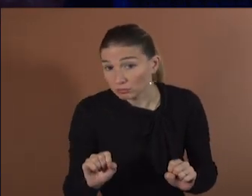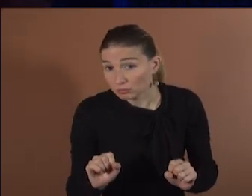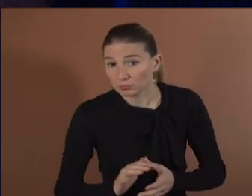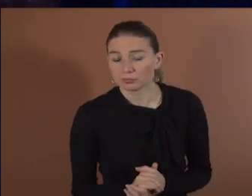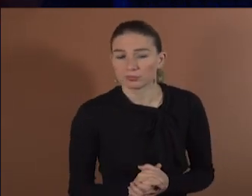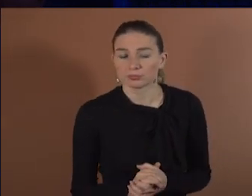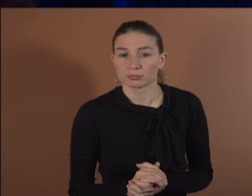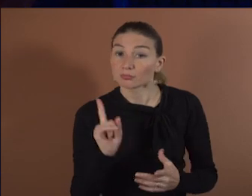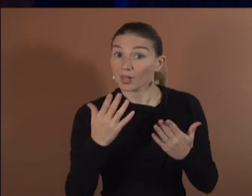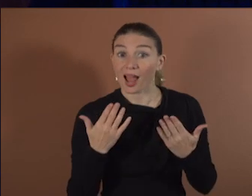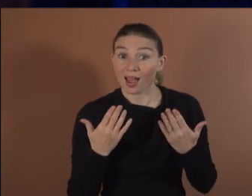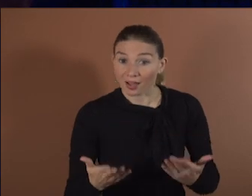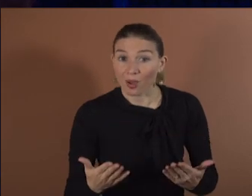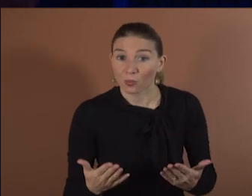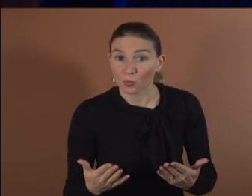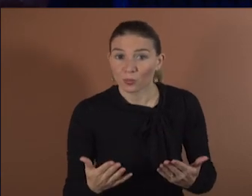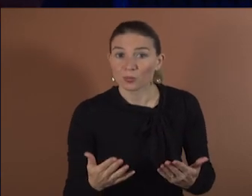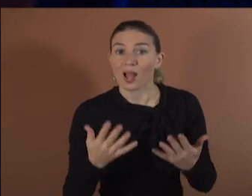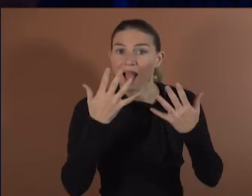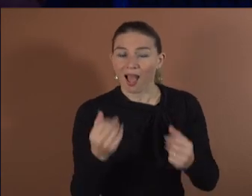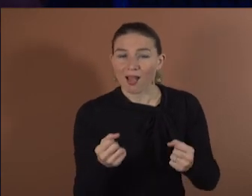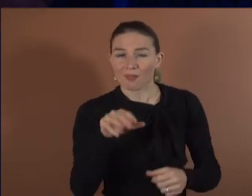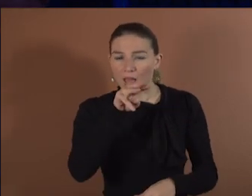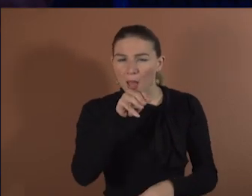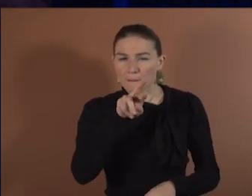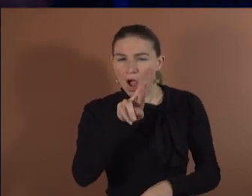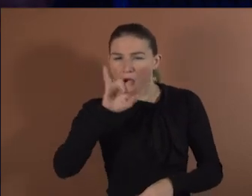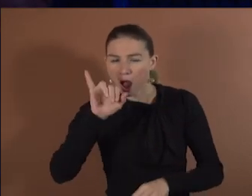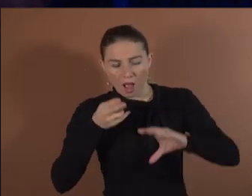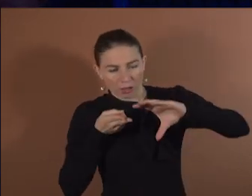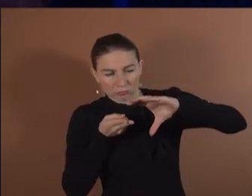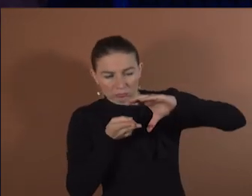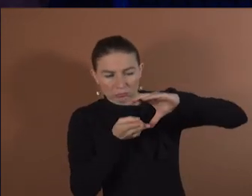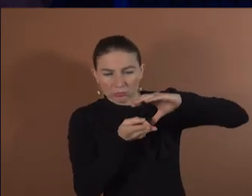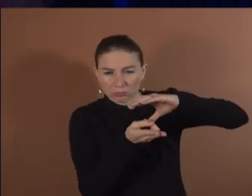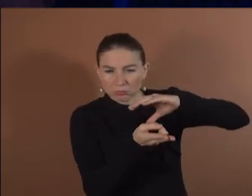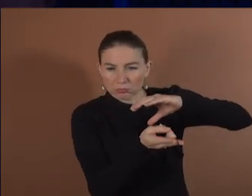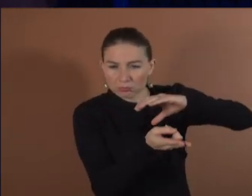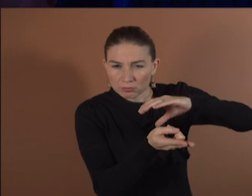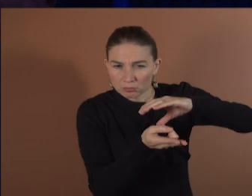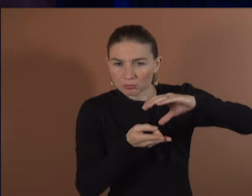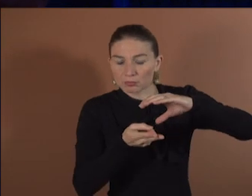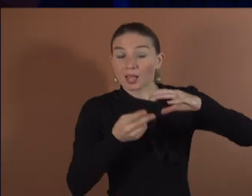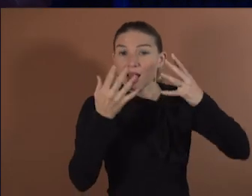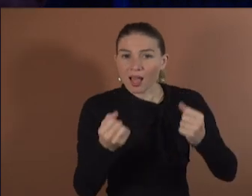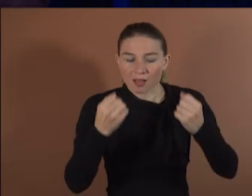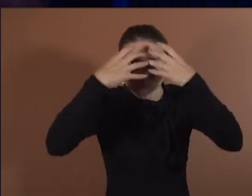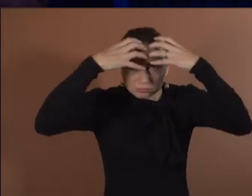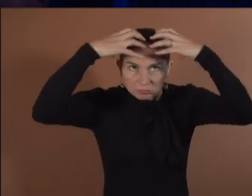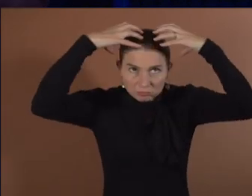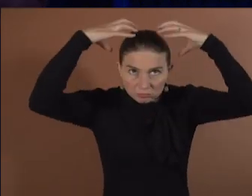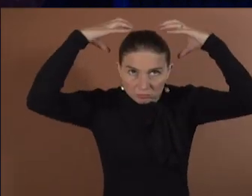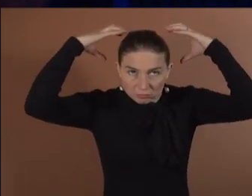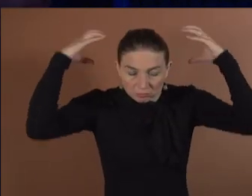and after a few real-time brain scans feel substantially better, often even better than with psychological